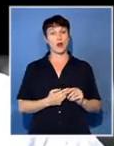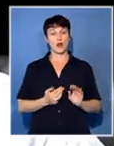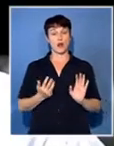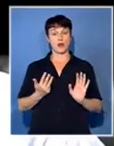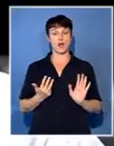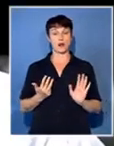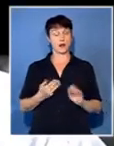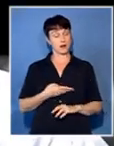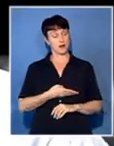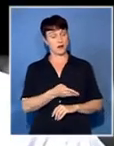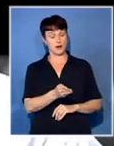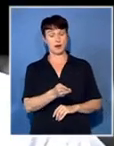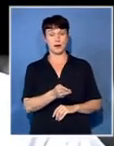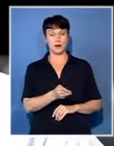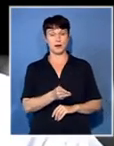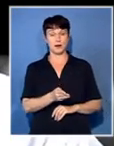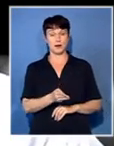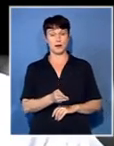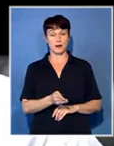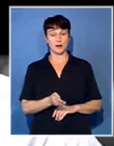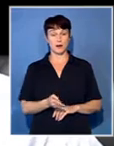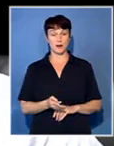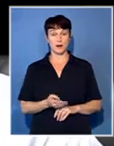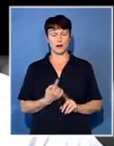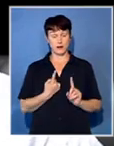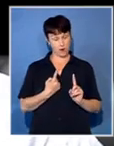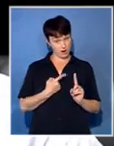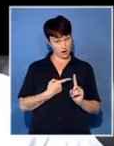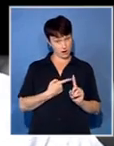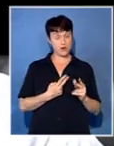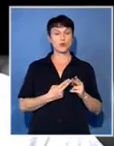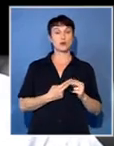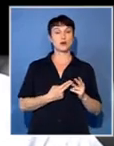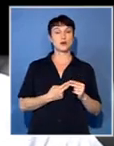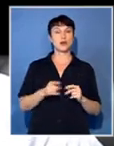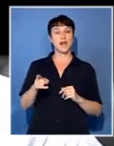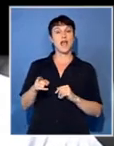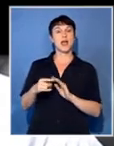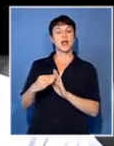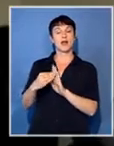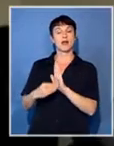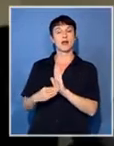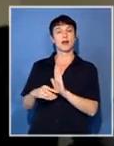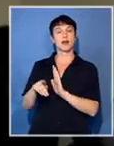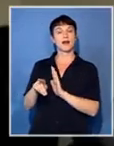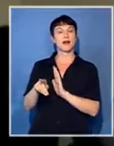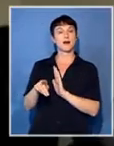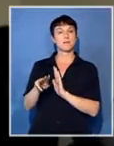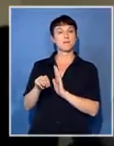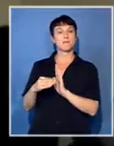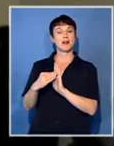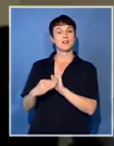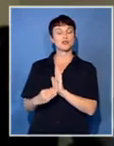only one union did not participate in the elections manifesto processes because